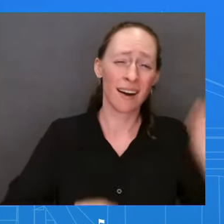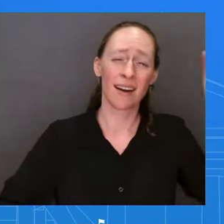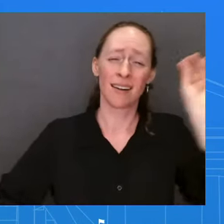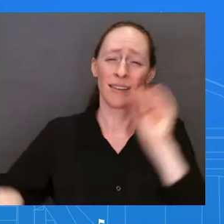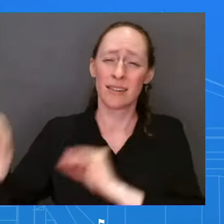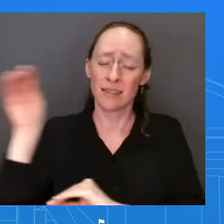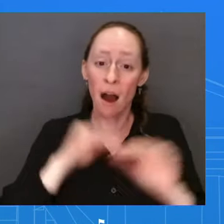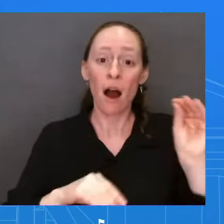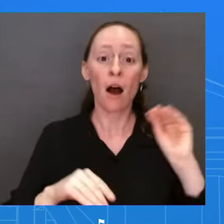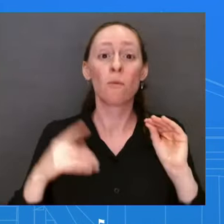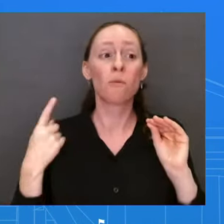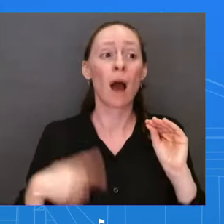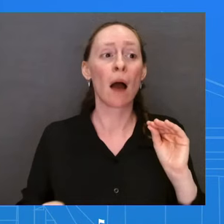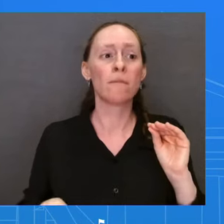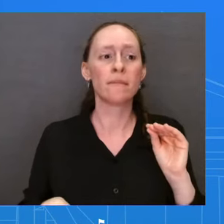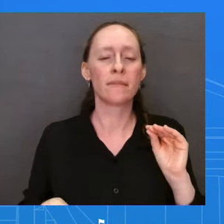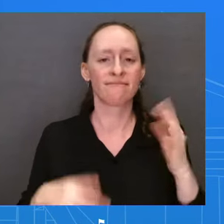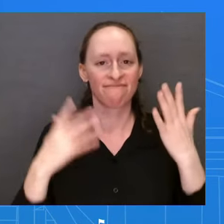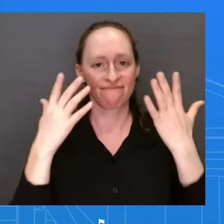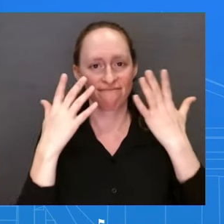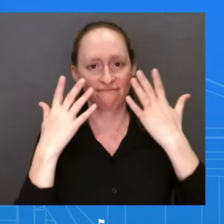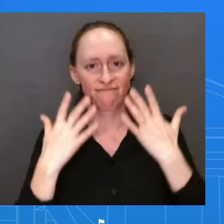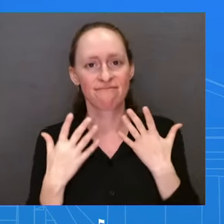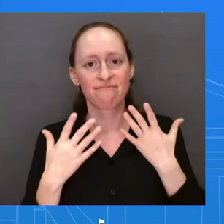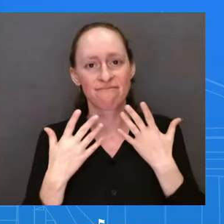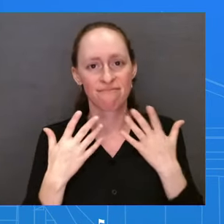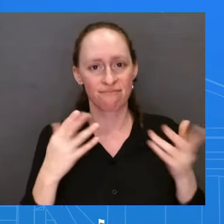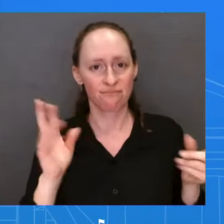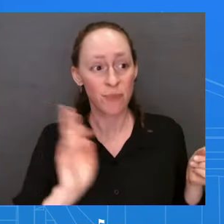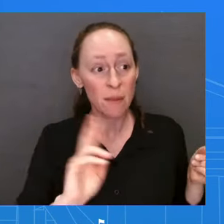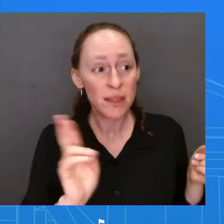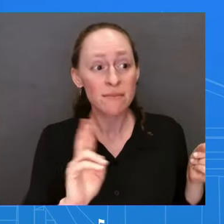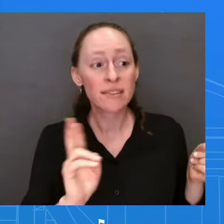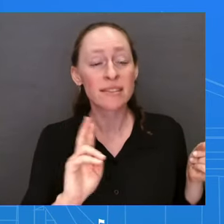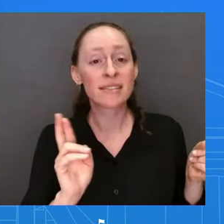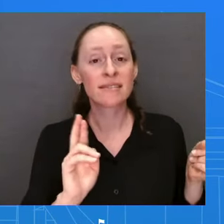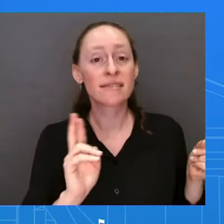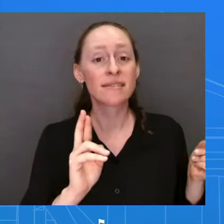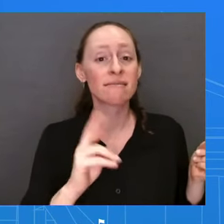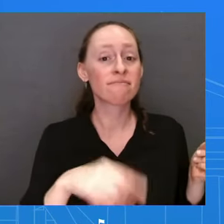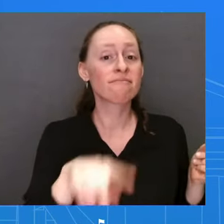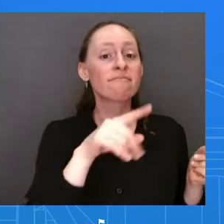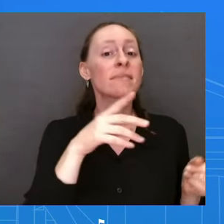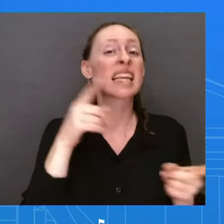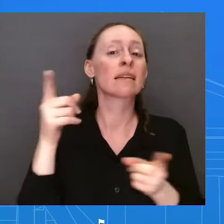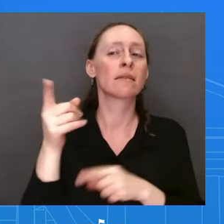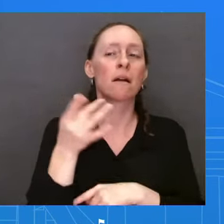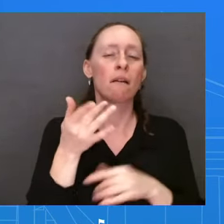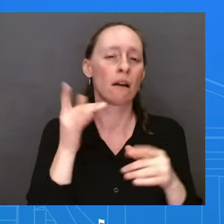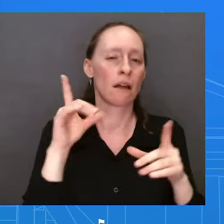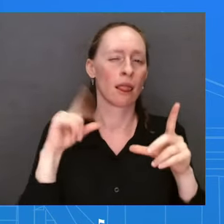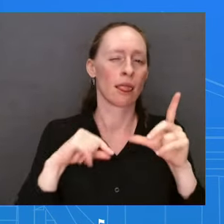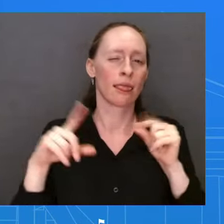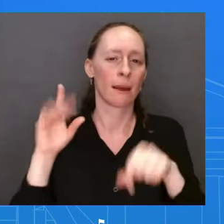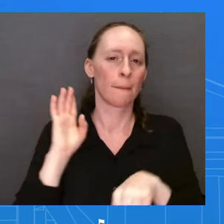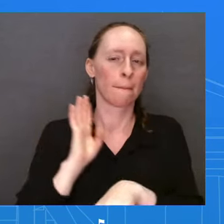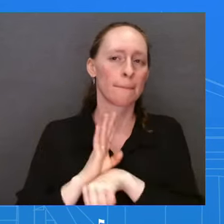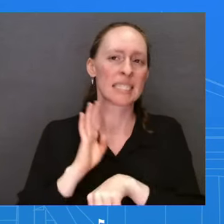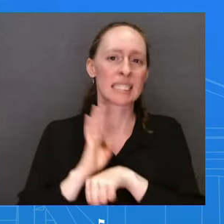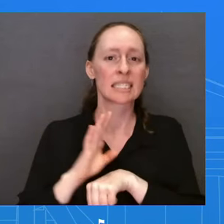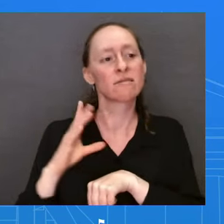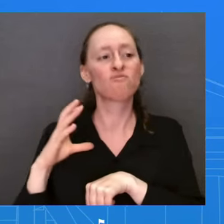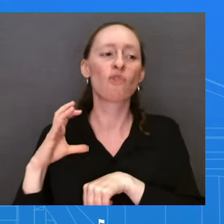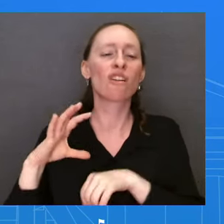interests try to defund this program. We saw them introduce legislation that the President had to